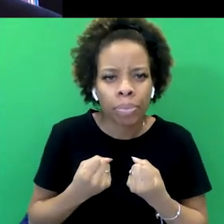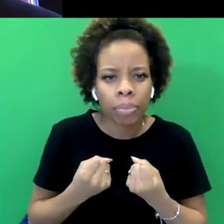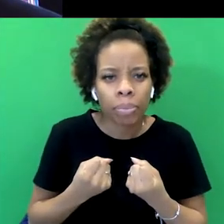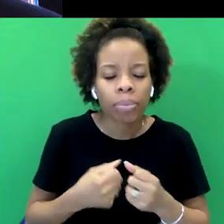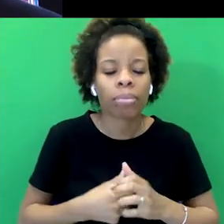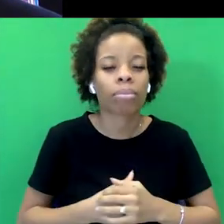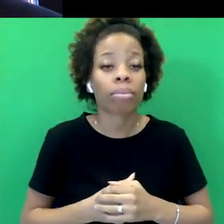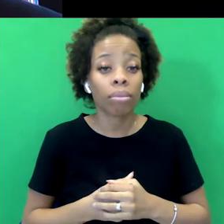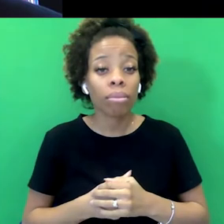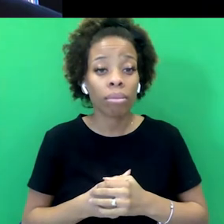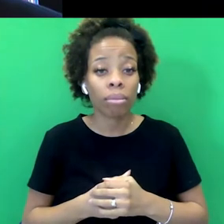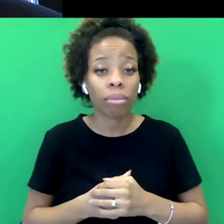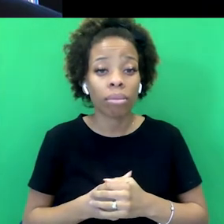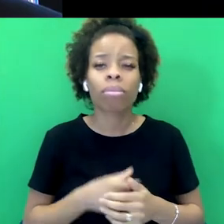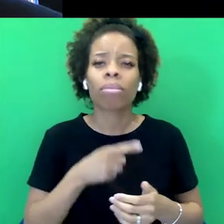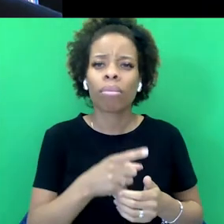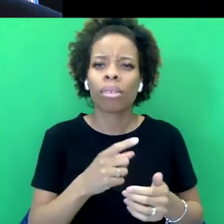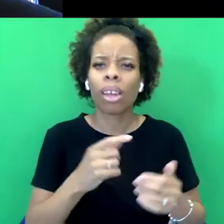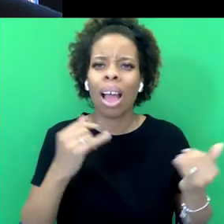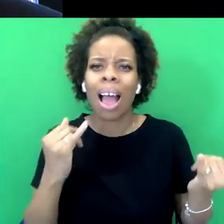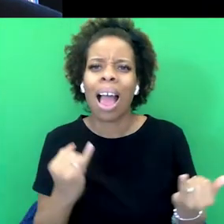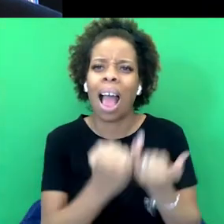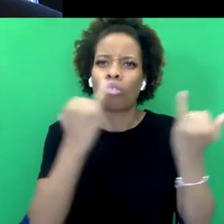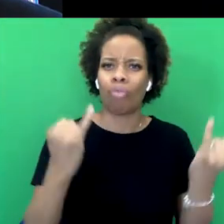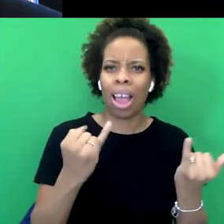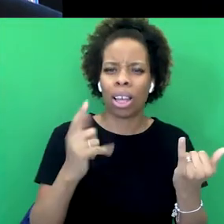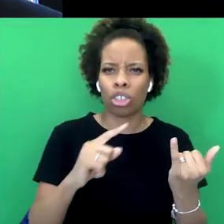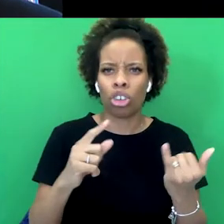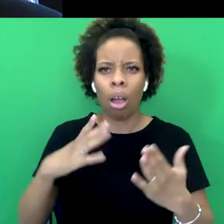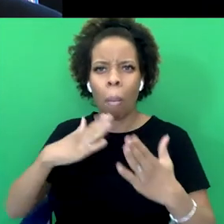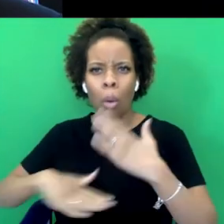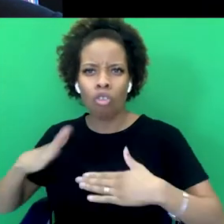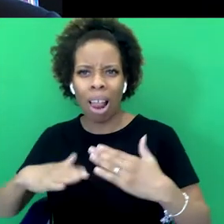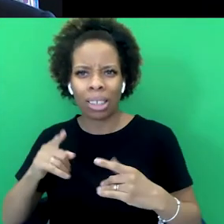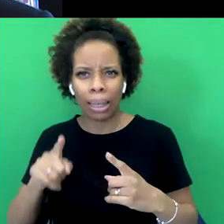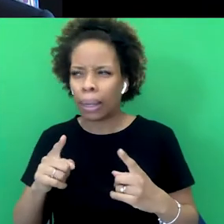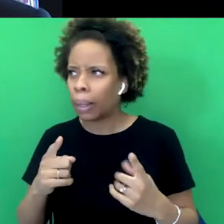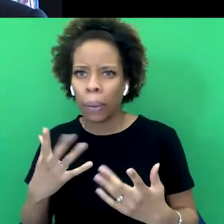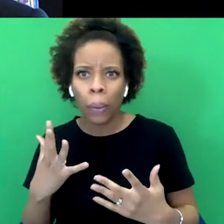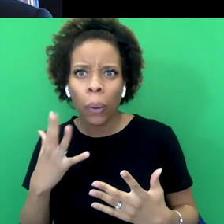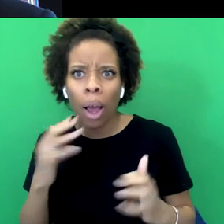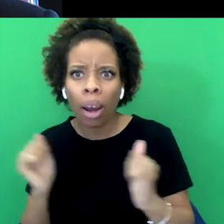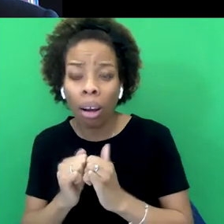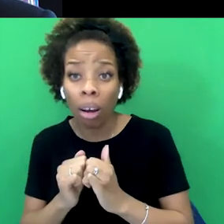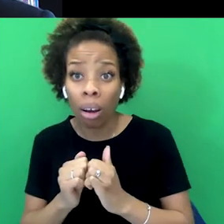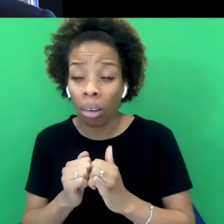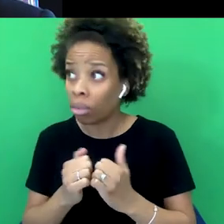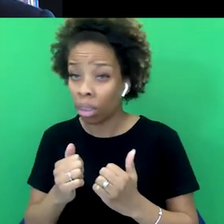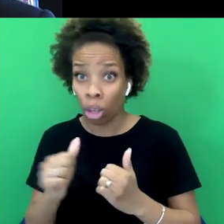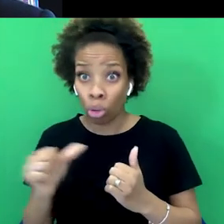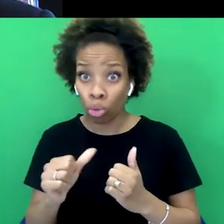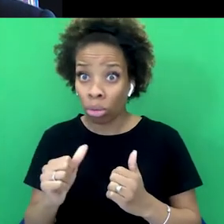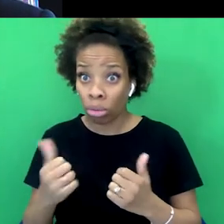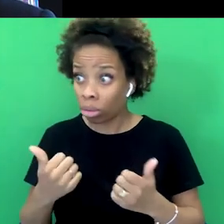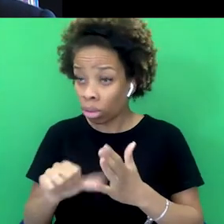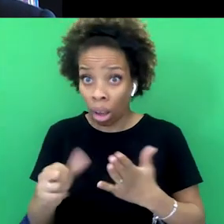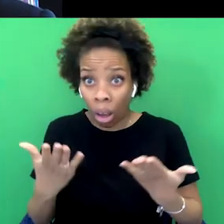when outrage and morality should start applying. So, like, when does it apply? Does it apply from today, you know, from tomorrow? So when does the